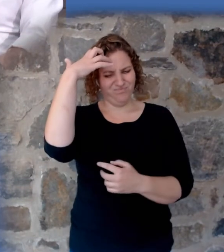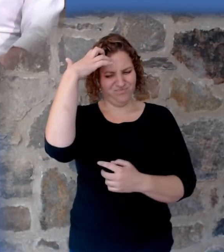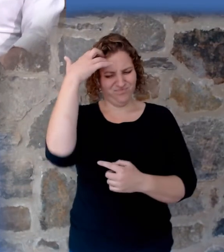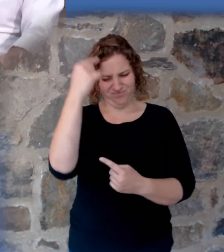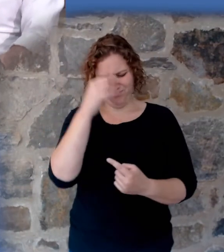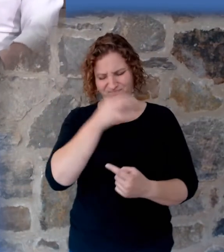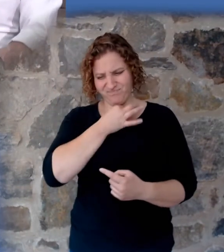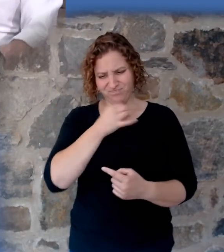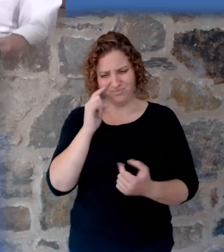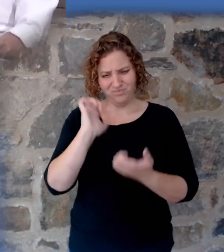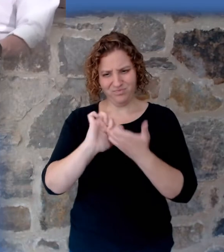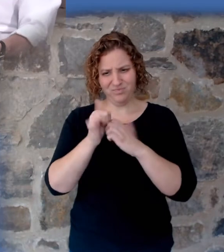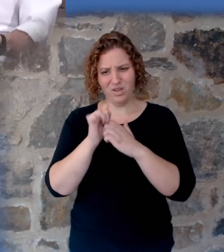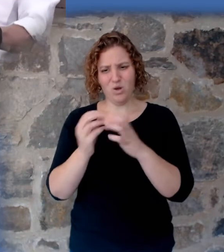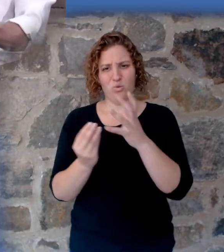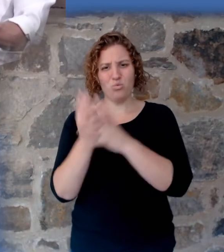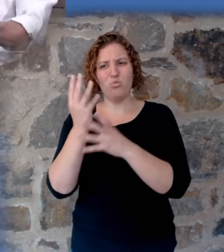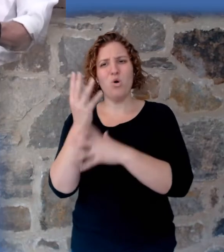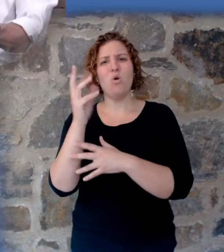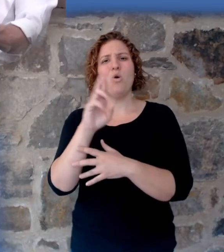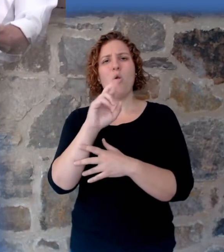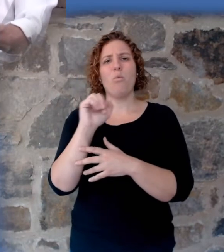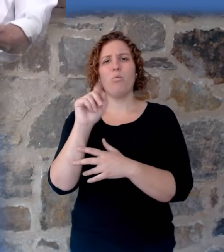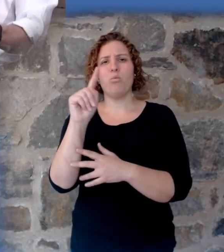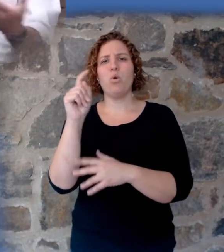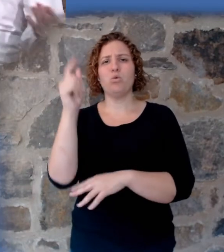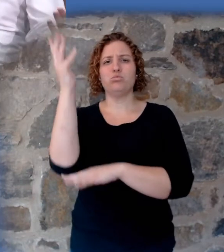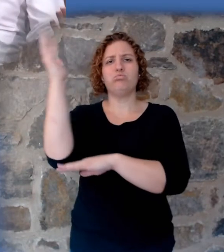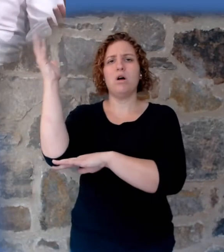its roots sitting out of the ground for millions of years through these layers?